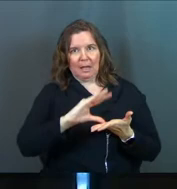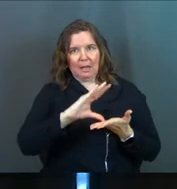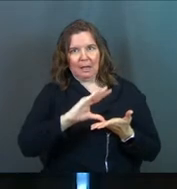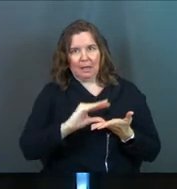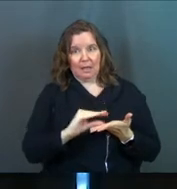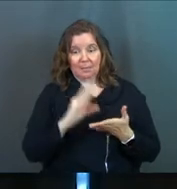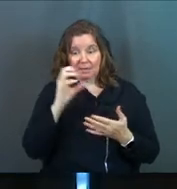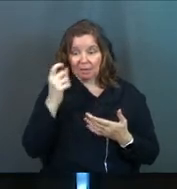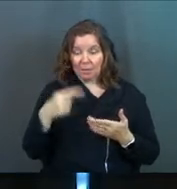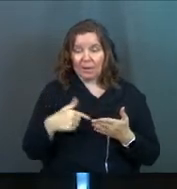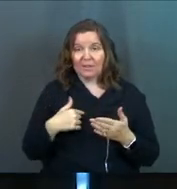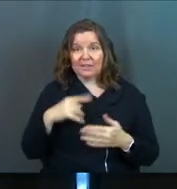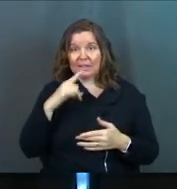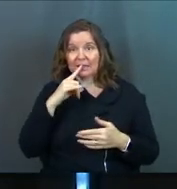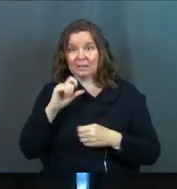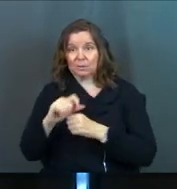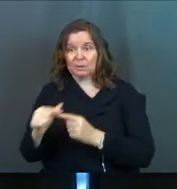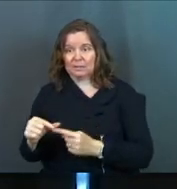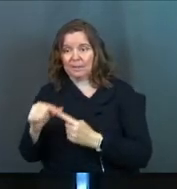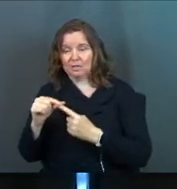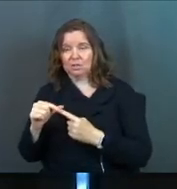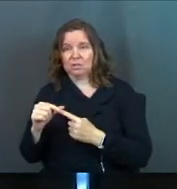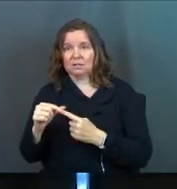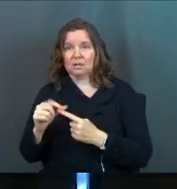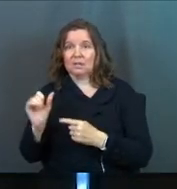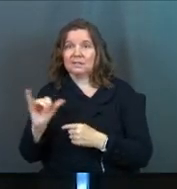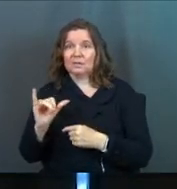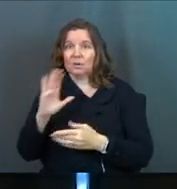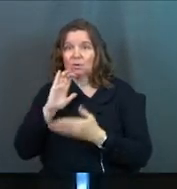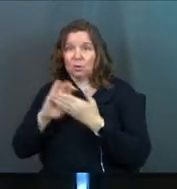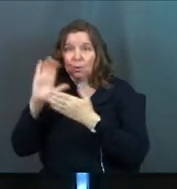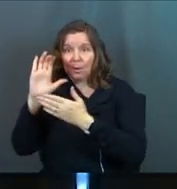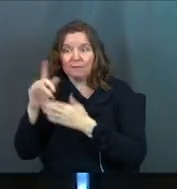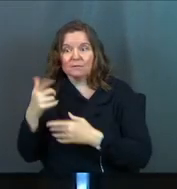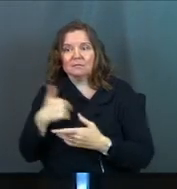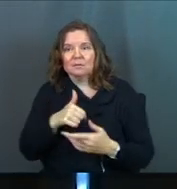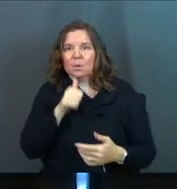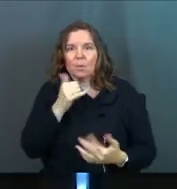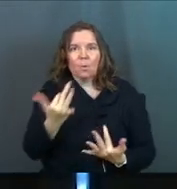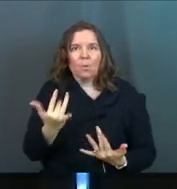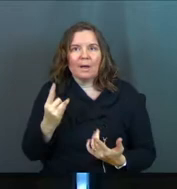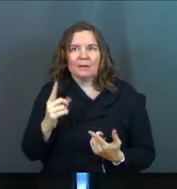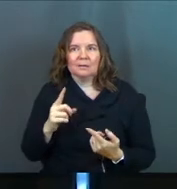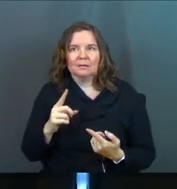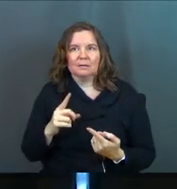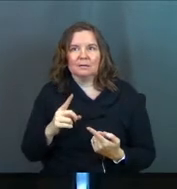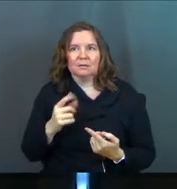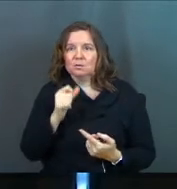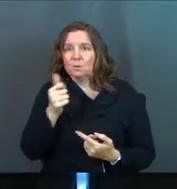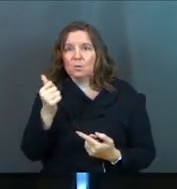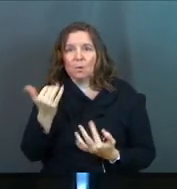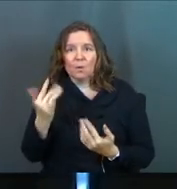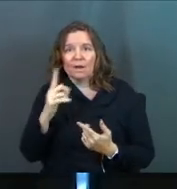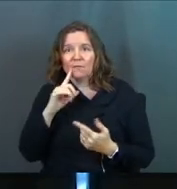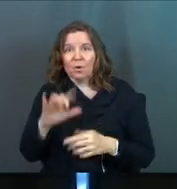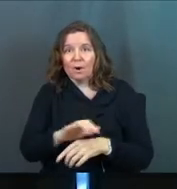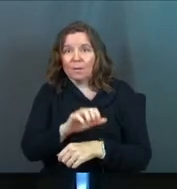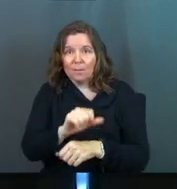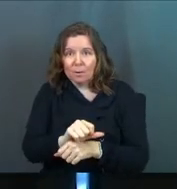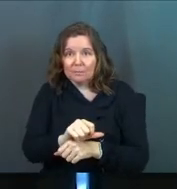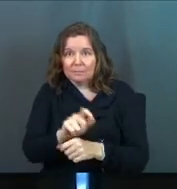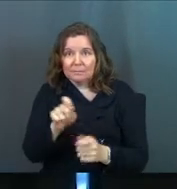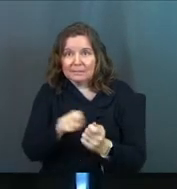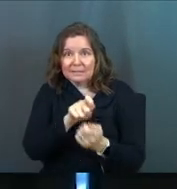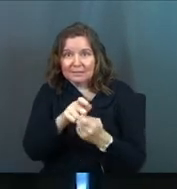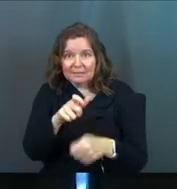because guess what? This is the way kids work, especially so does your wife. She won't wait. She won't wait for an appointed